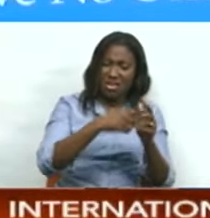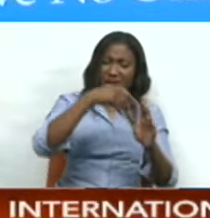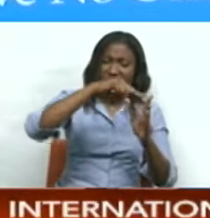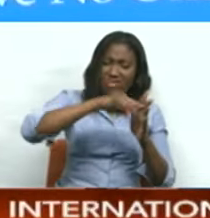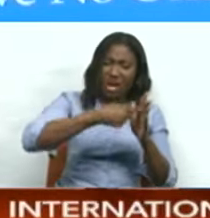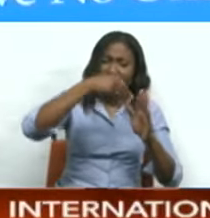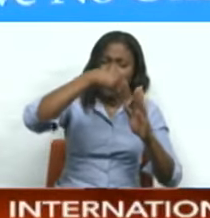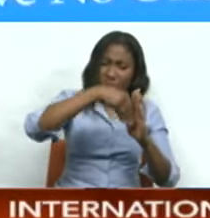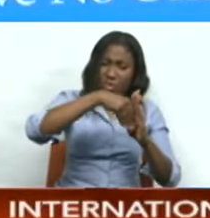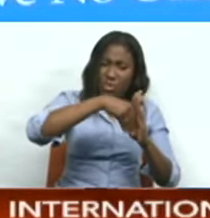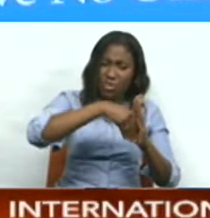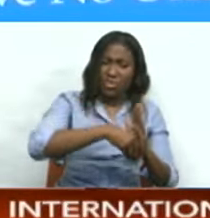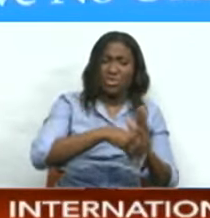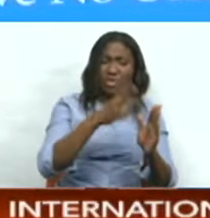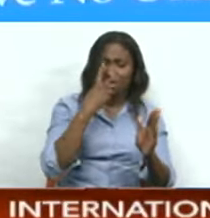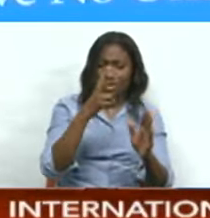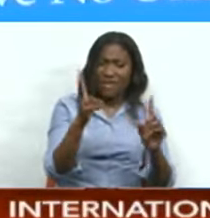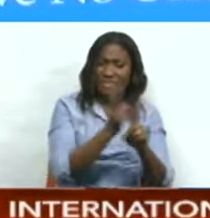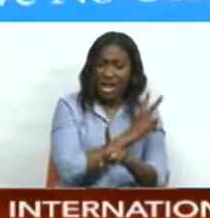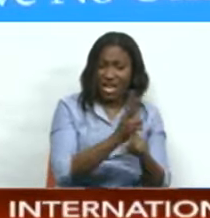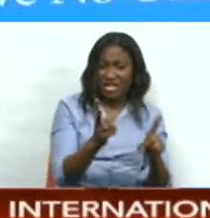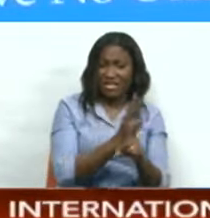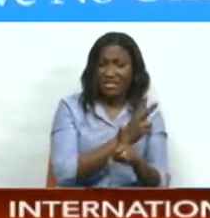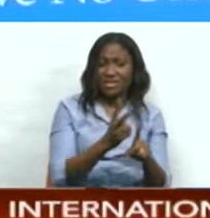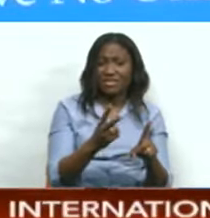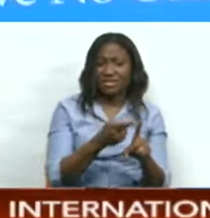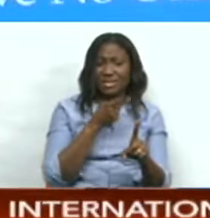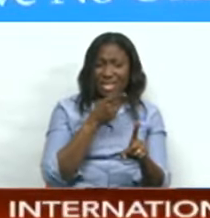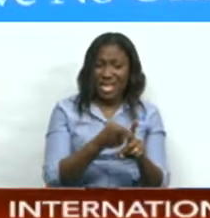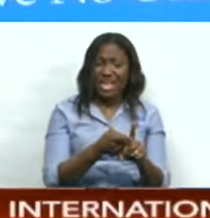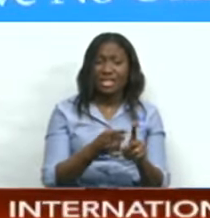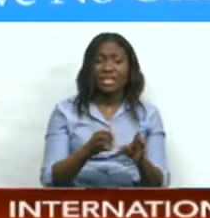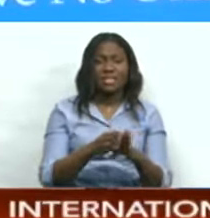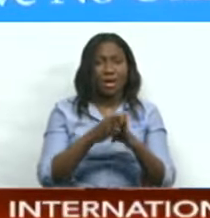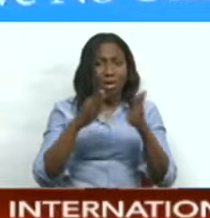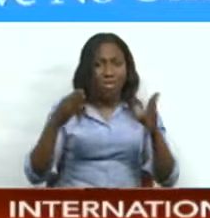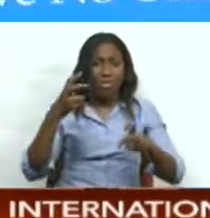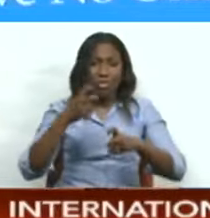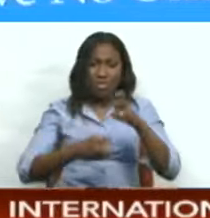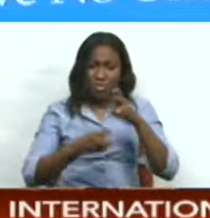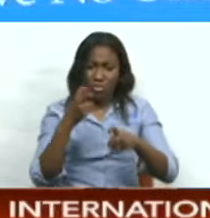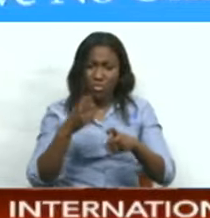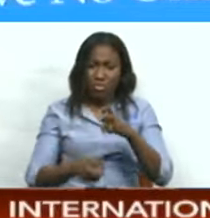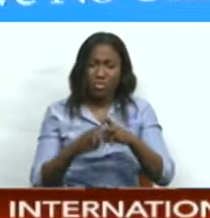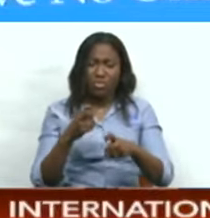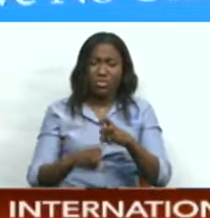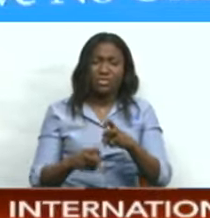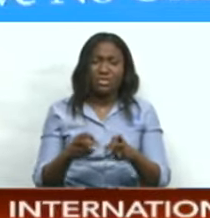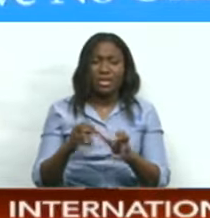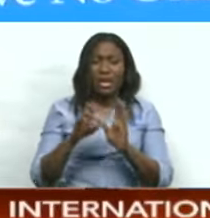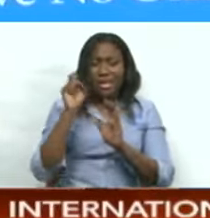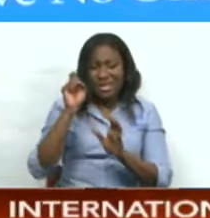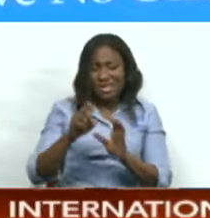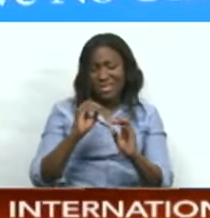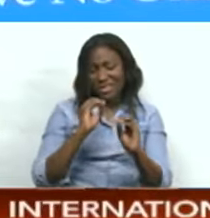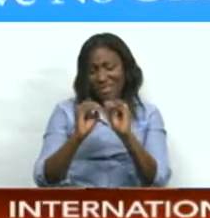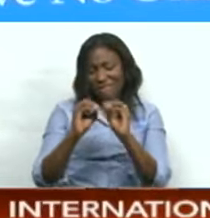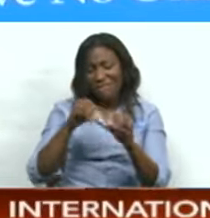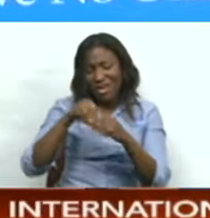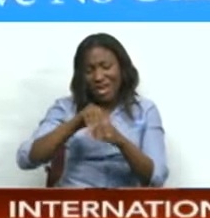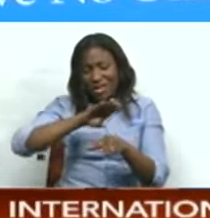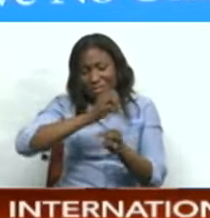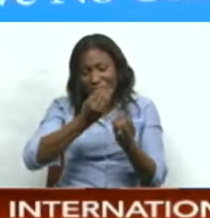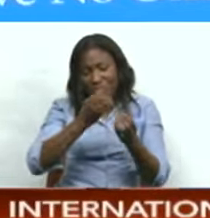Violence is a really multifaceted issue that grows out of tensions, which can be tackled